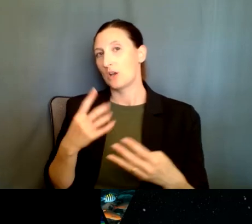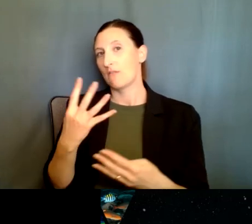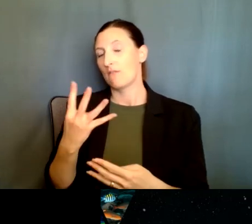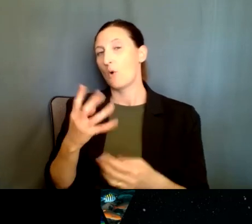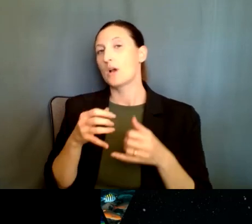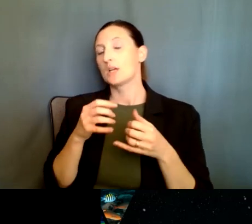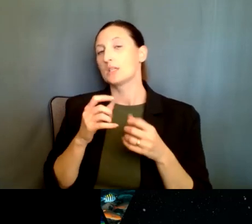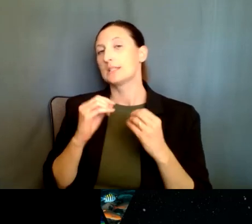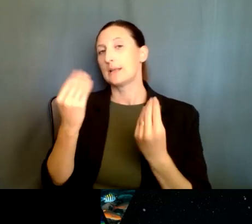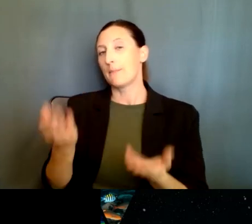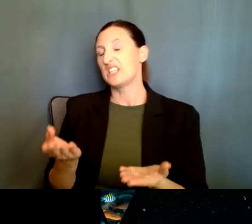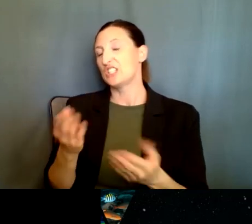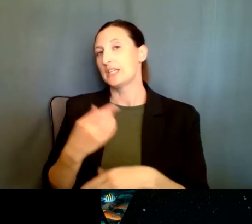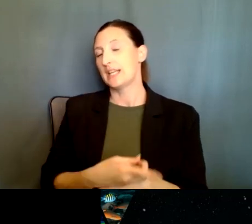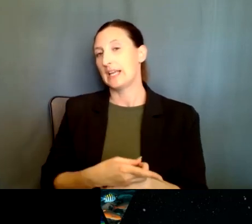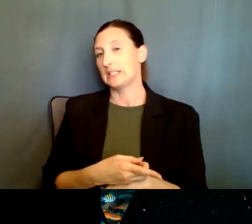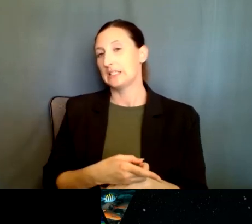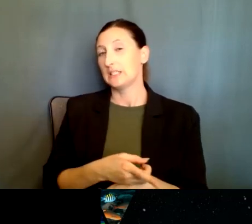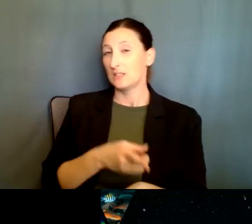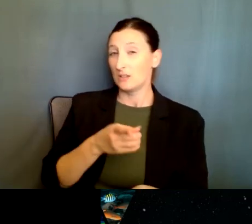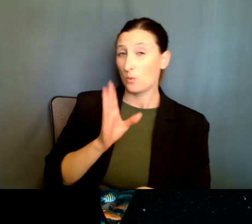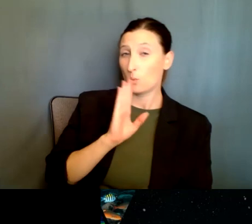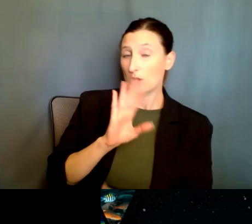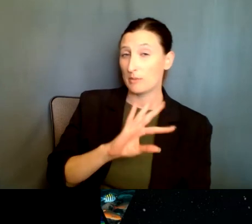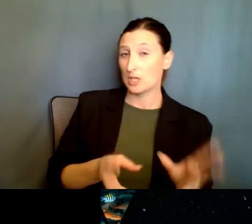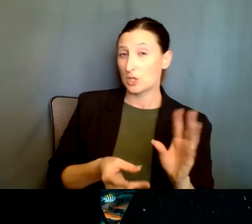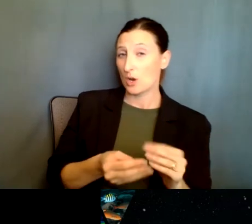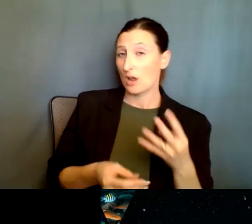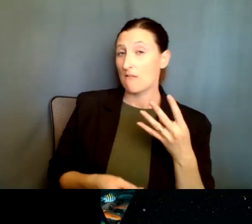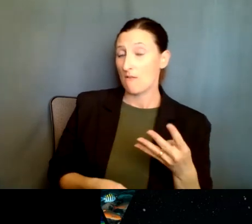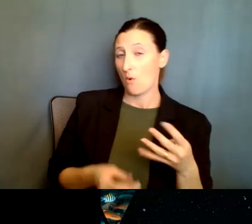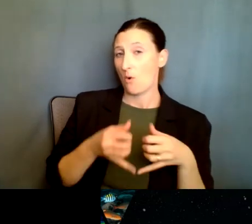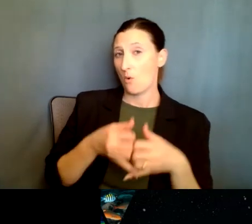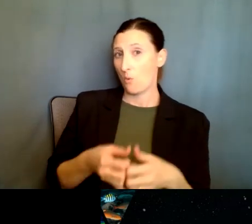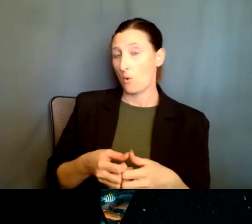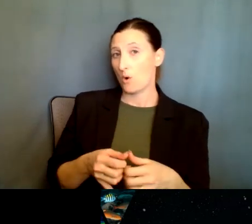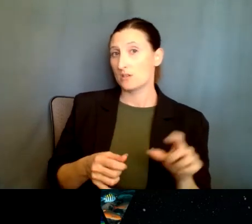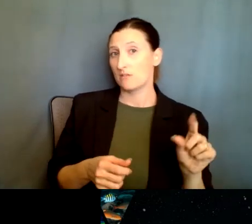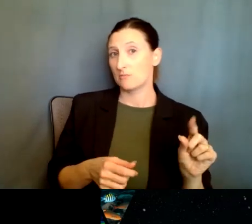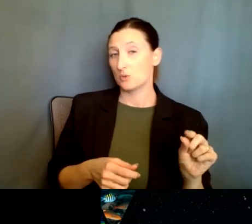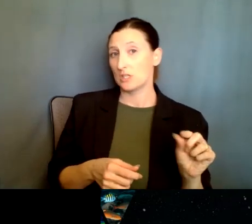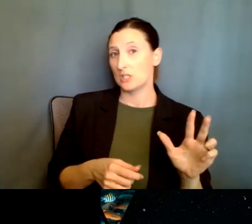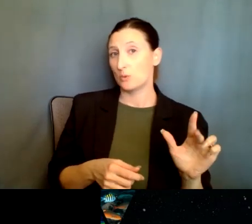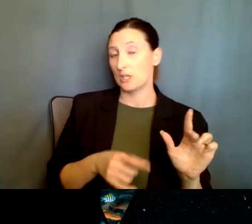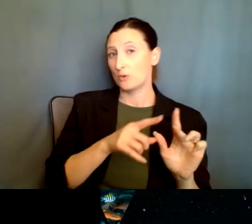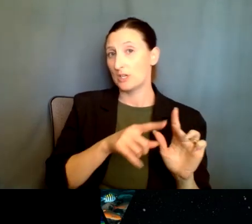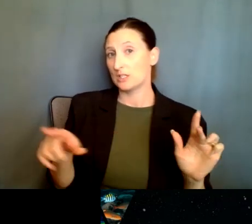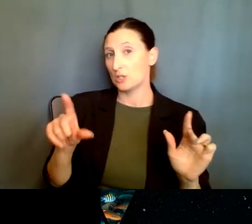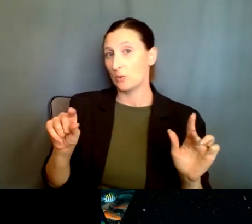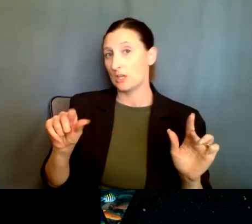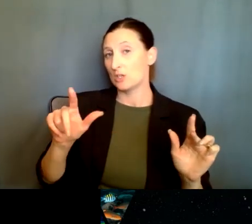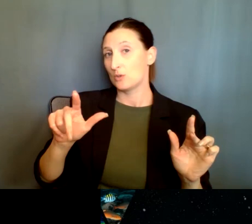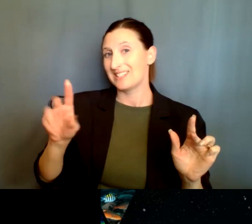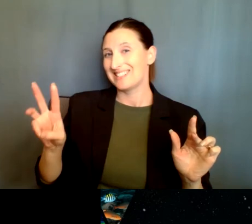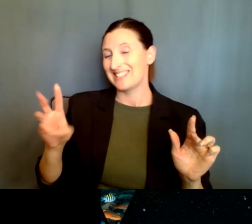2026. Um, so will there be a total of four awards from 2023 to 2026, or is the 20 million